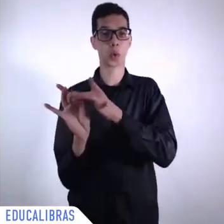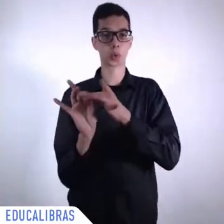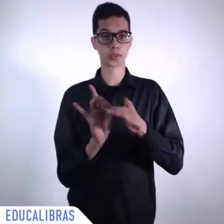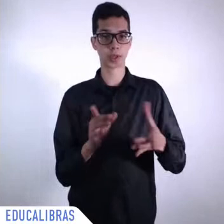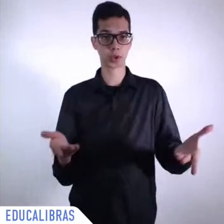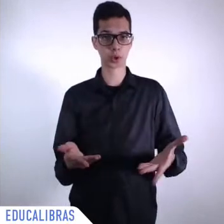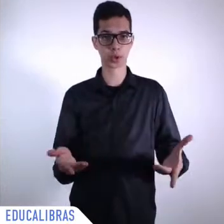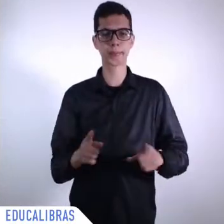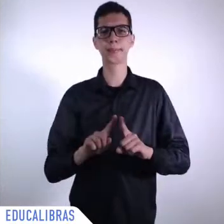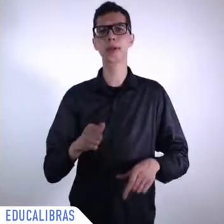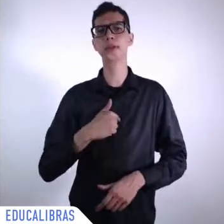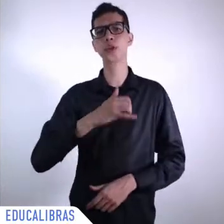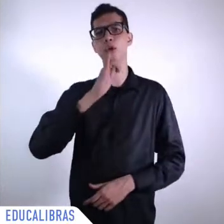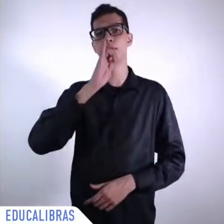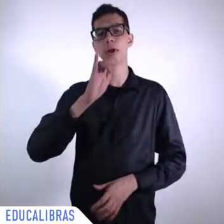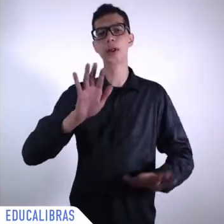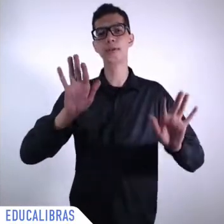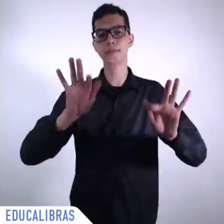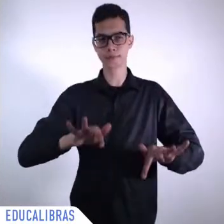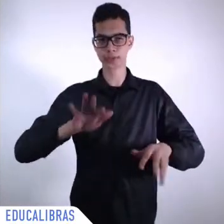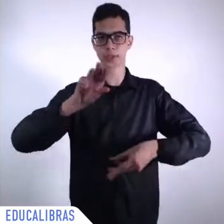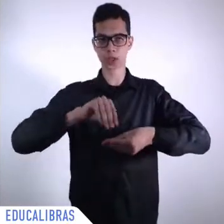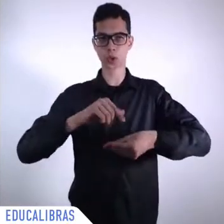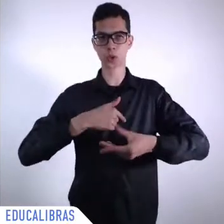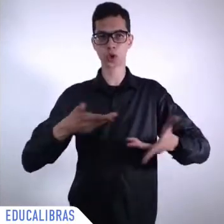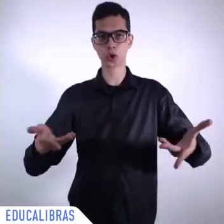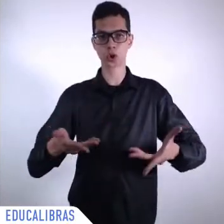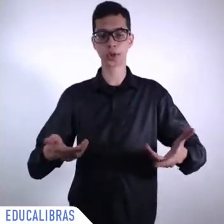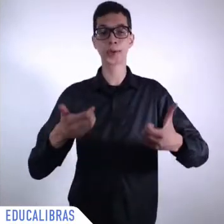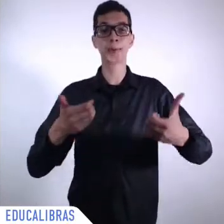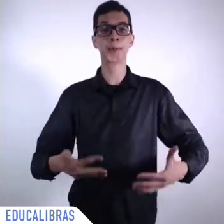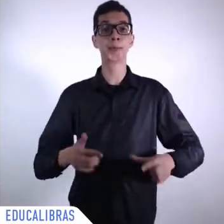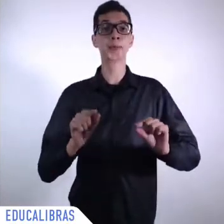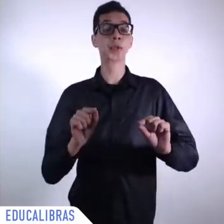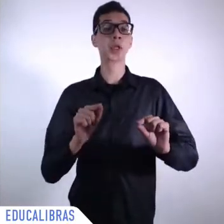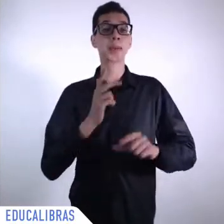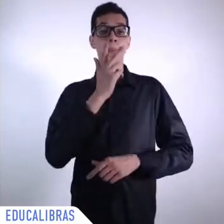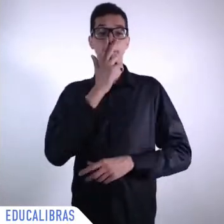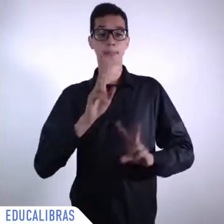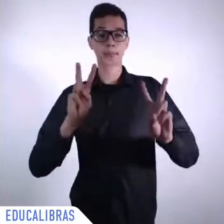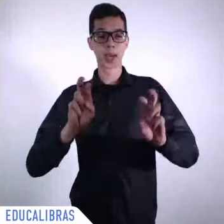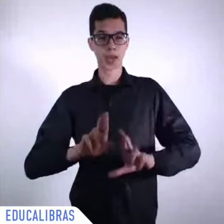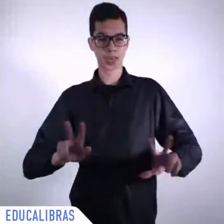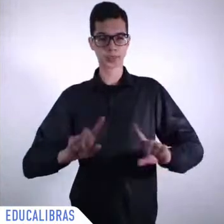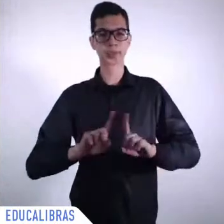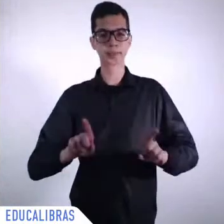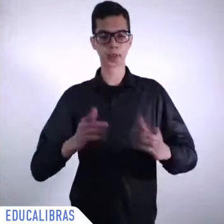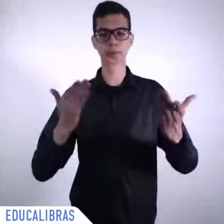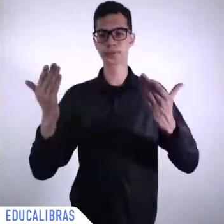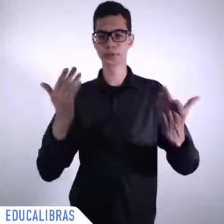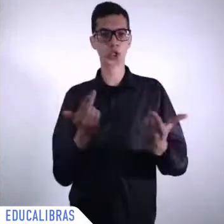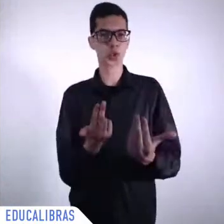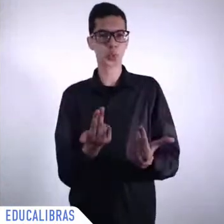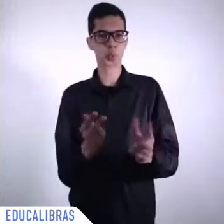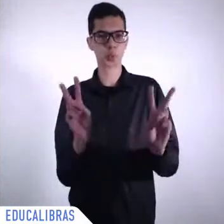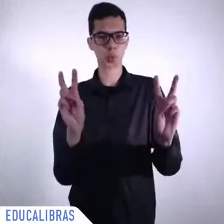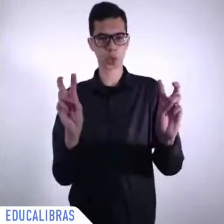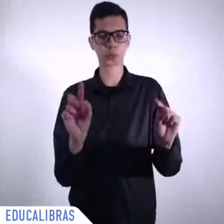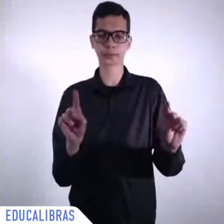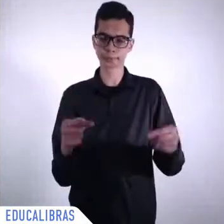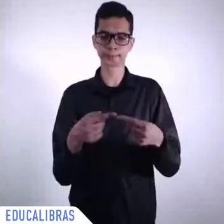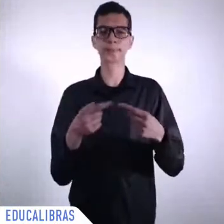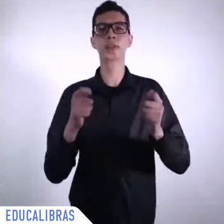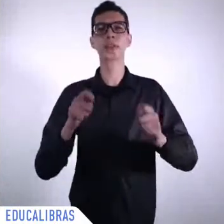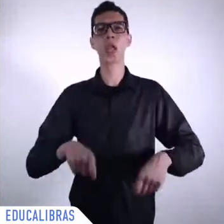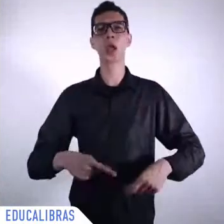else, but it's very much related because you can't have developed, can't have peace without development. We know that at